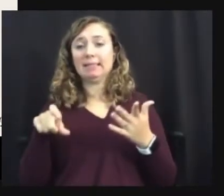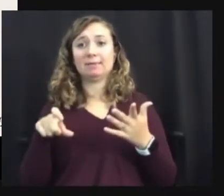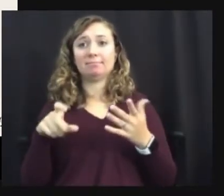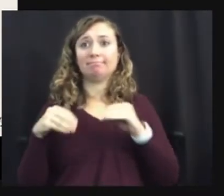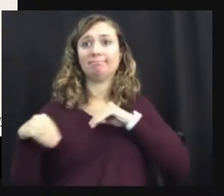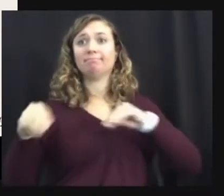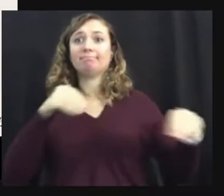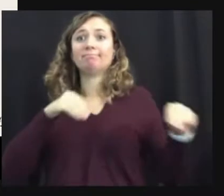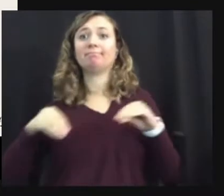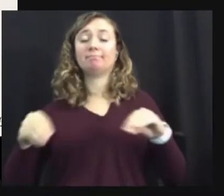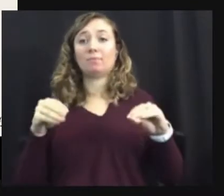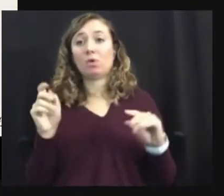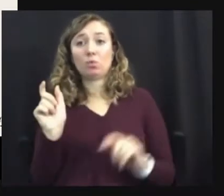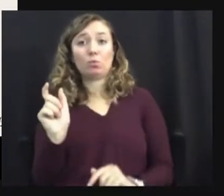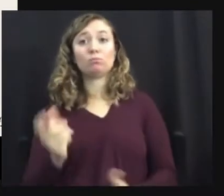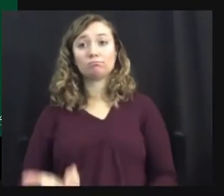bit.